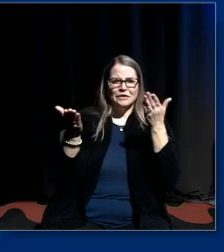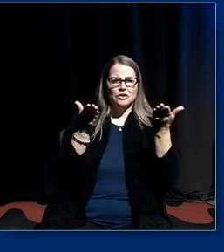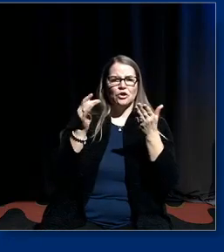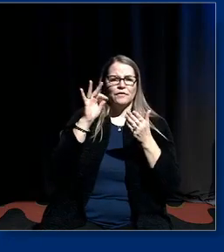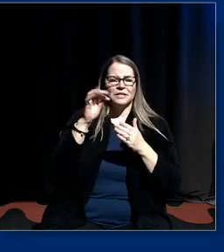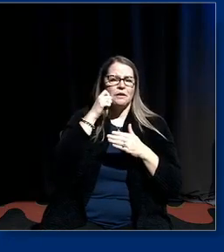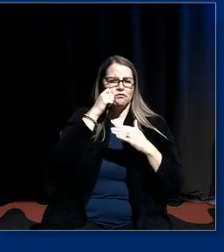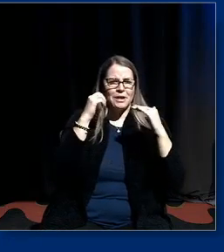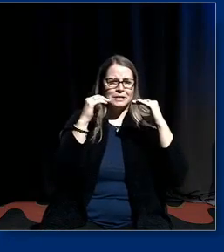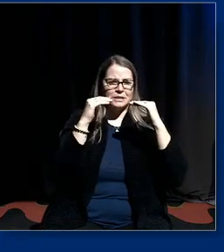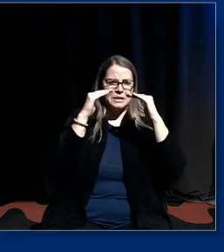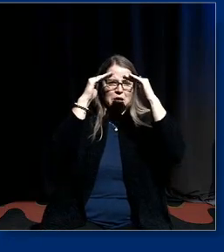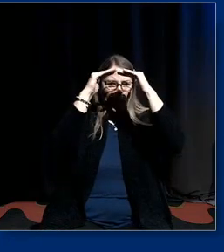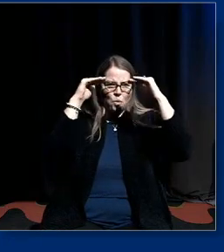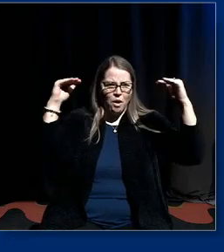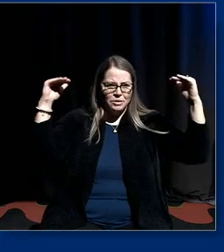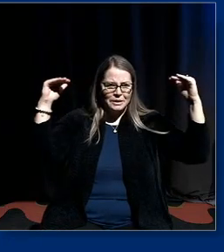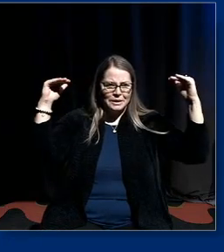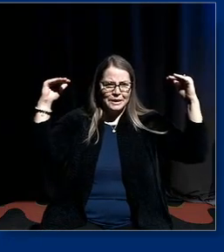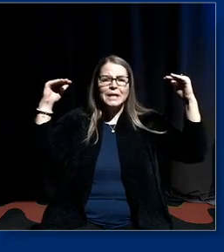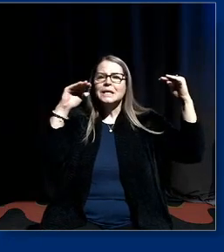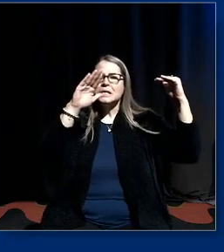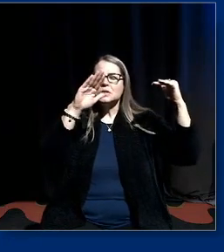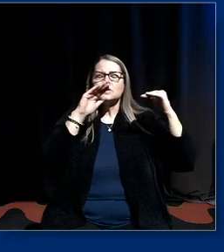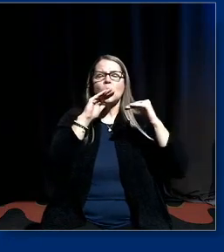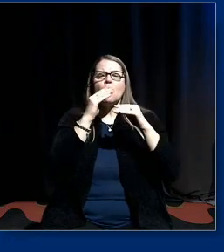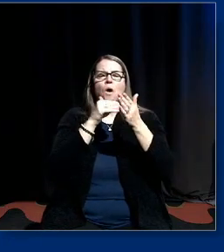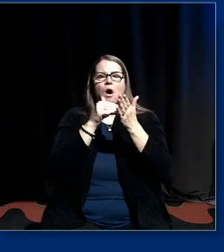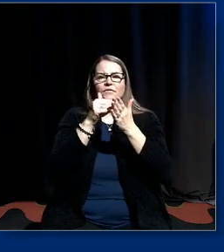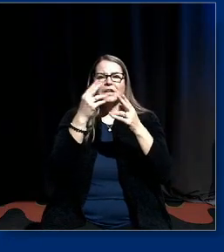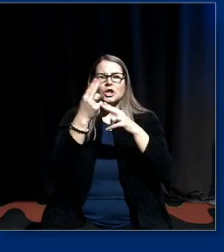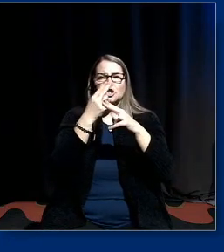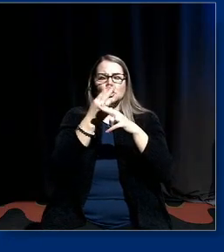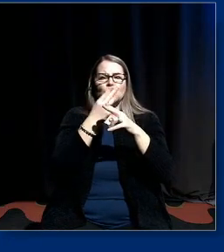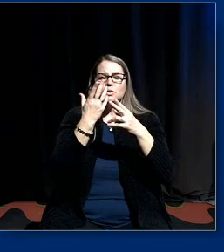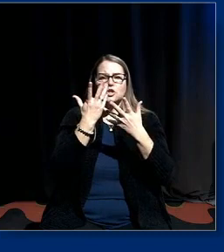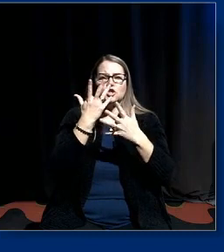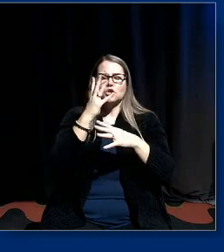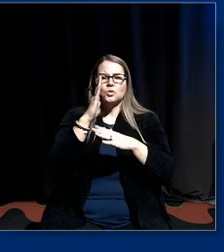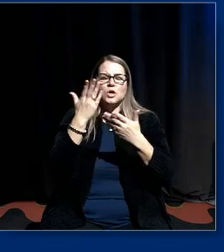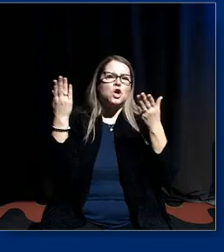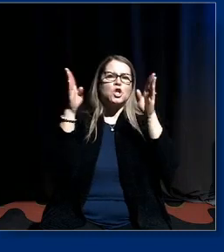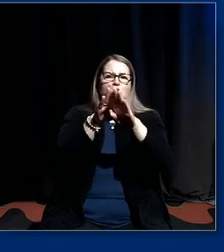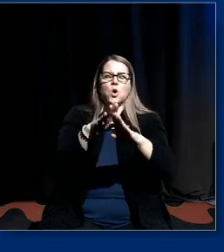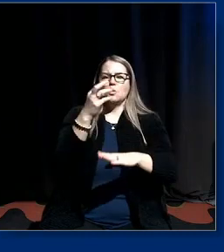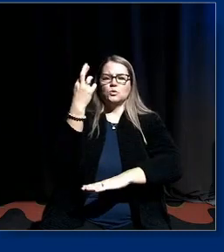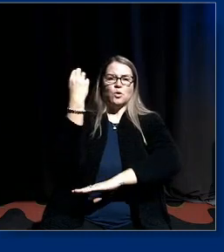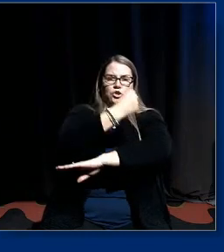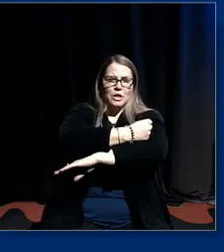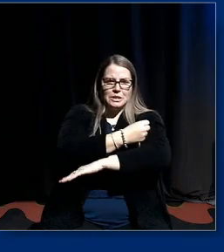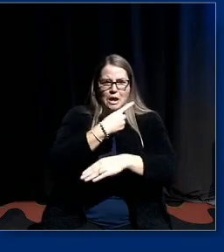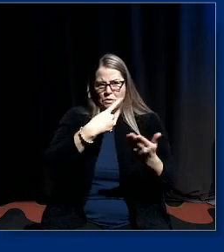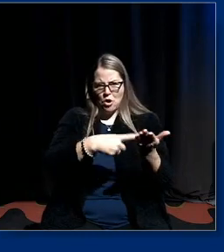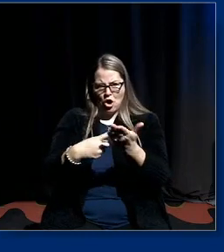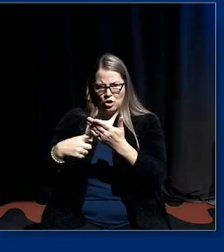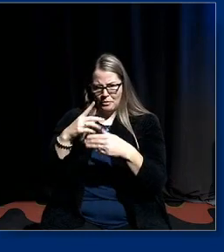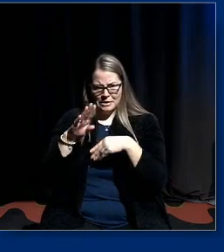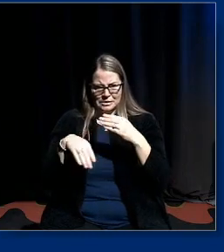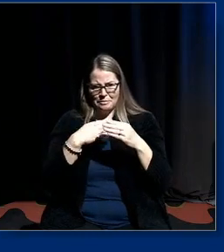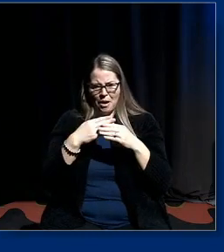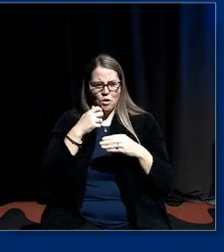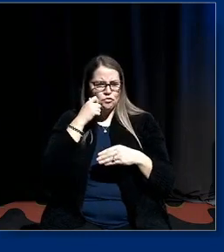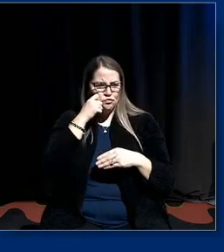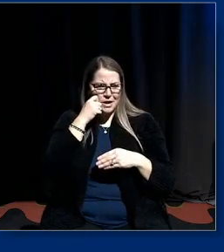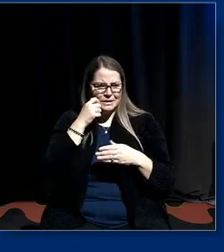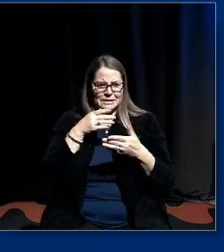equality because statistics are so often used to shut down arguments about anti-racism um and um